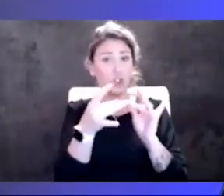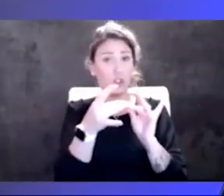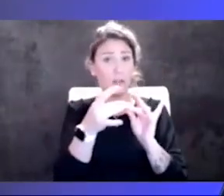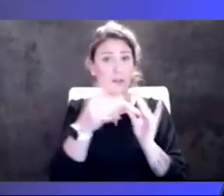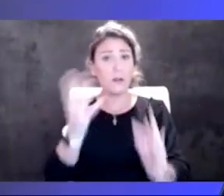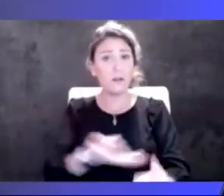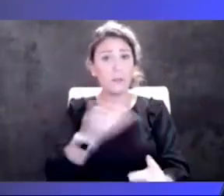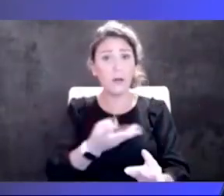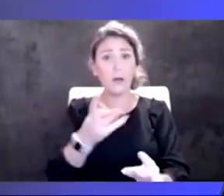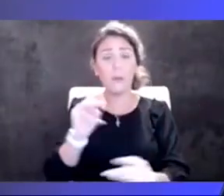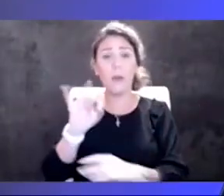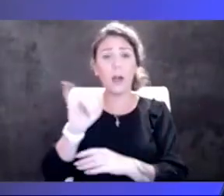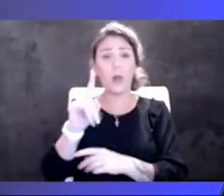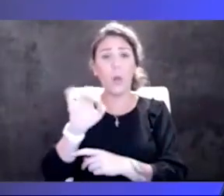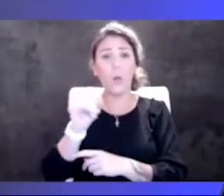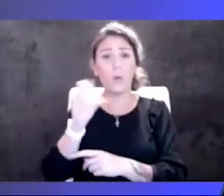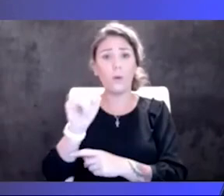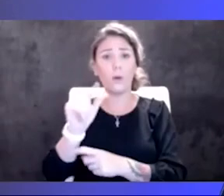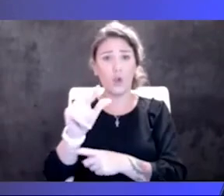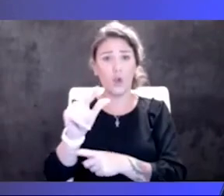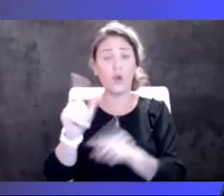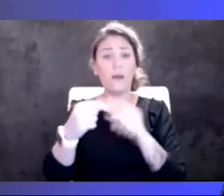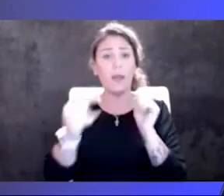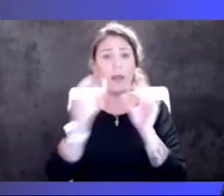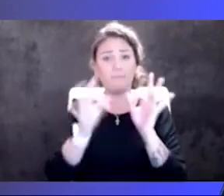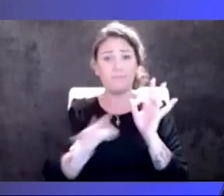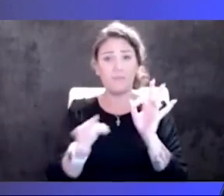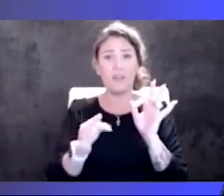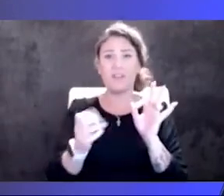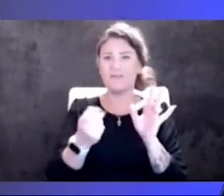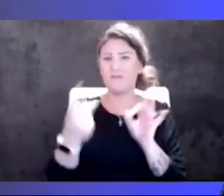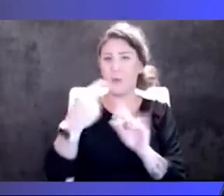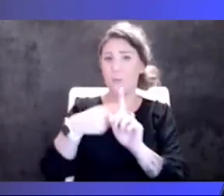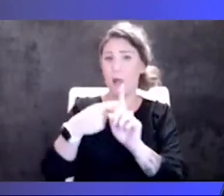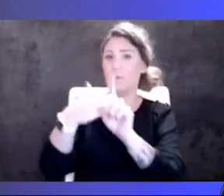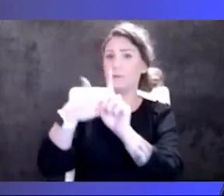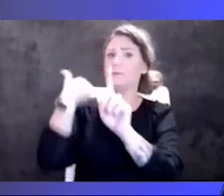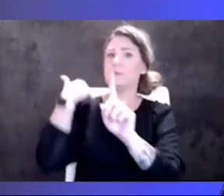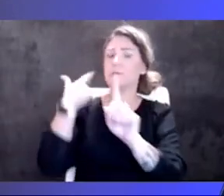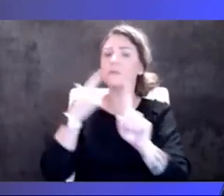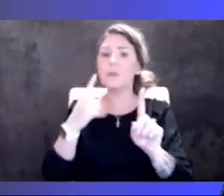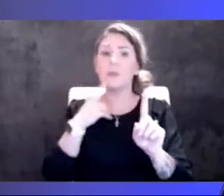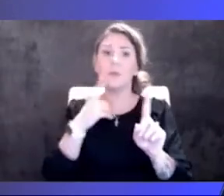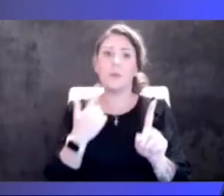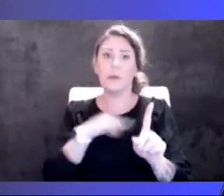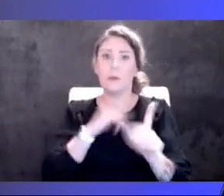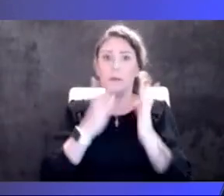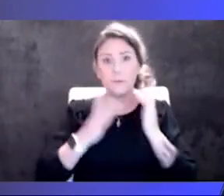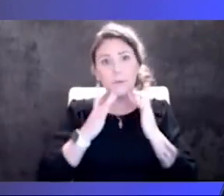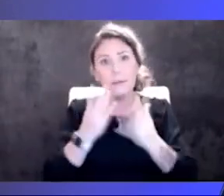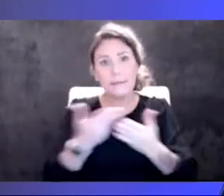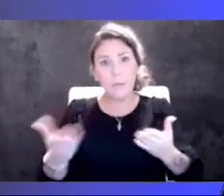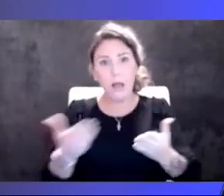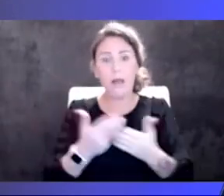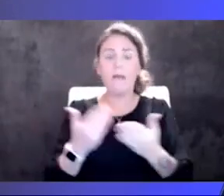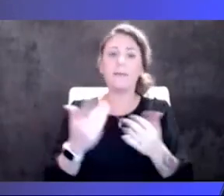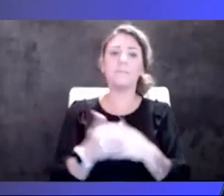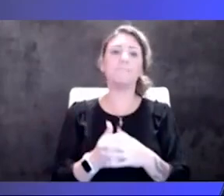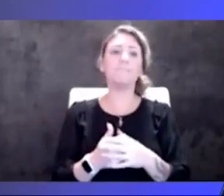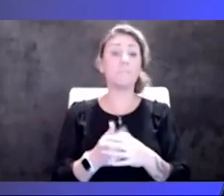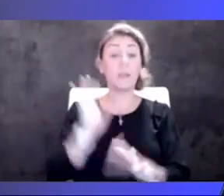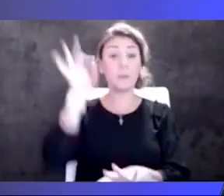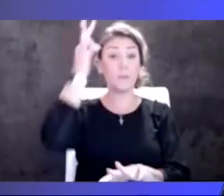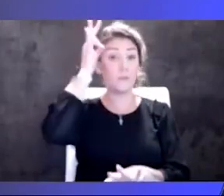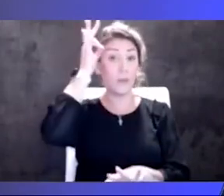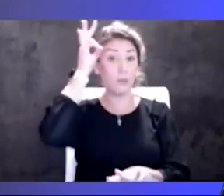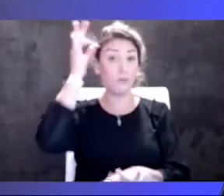months ago, we were really starting to get to a point where there was a pinch in the supply chain. And what the federal government did is